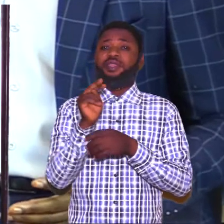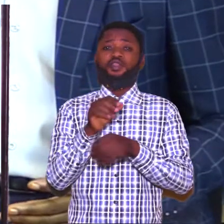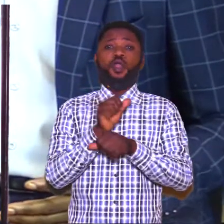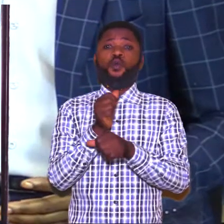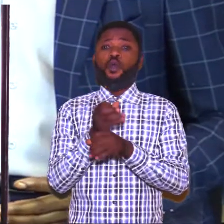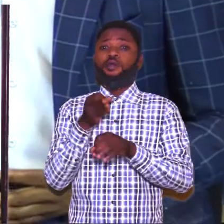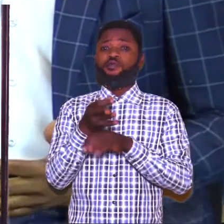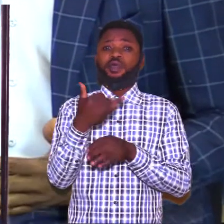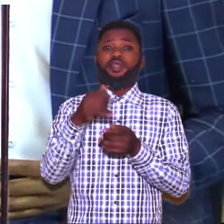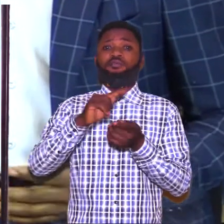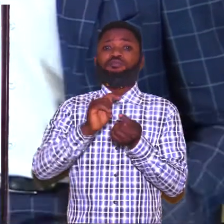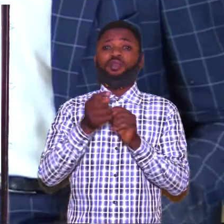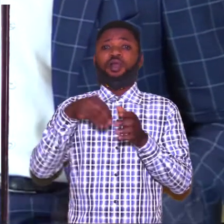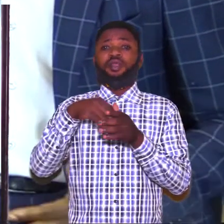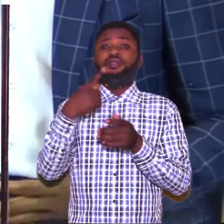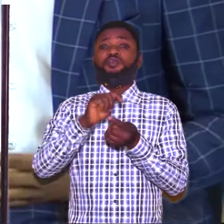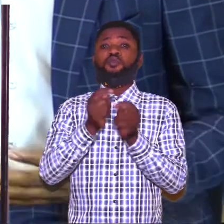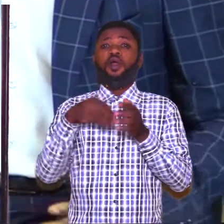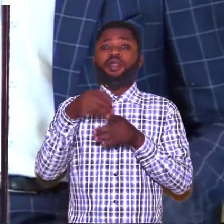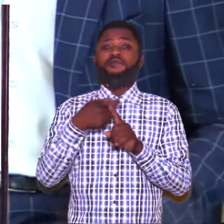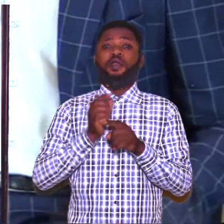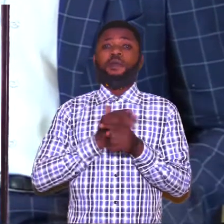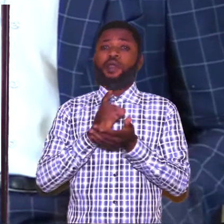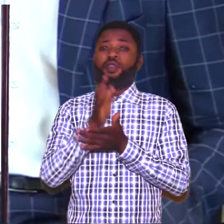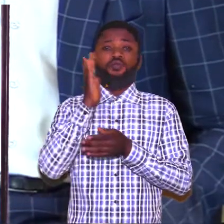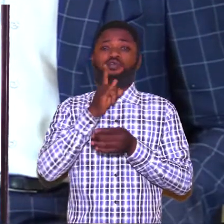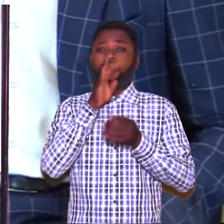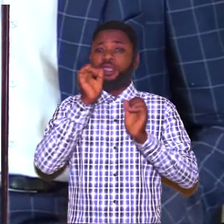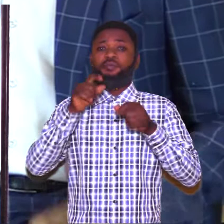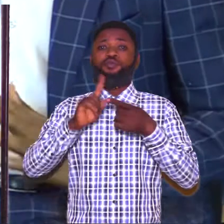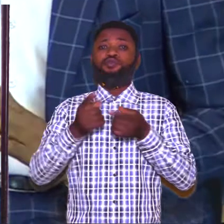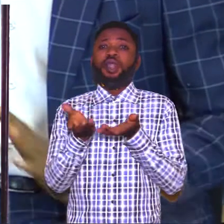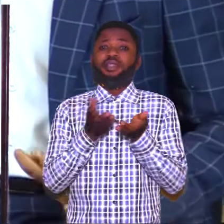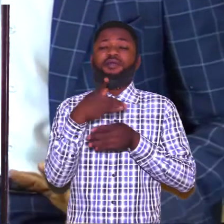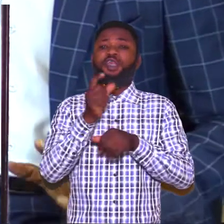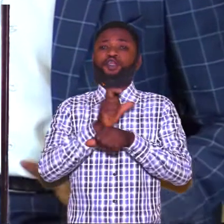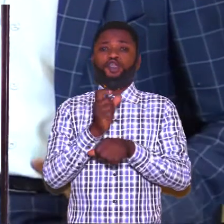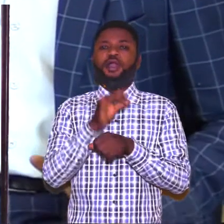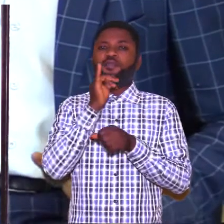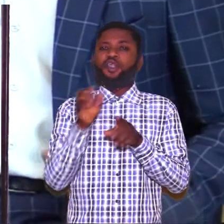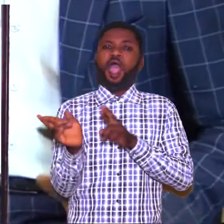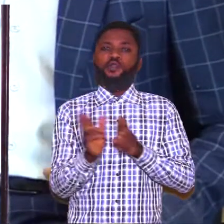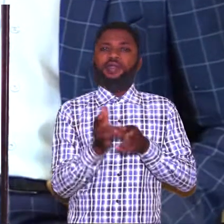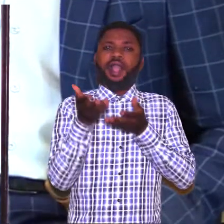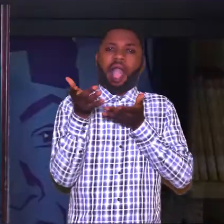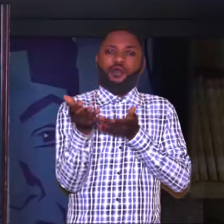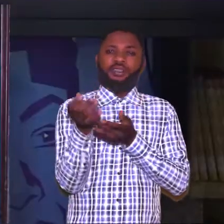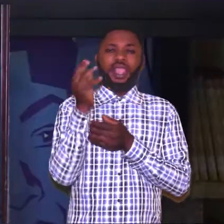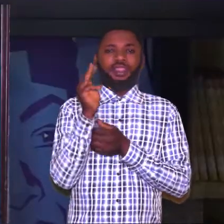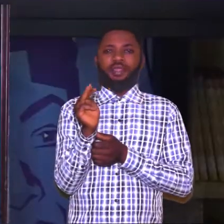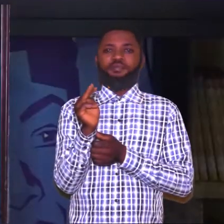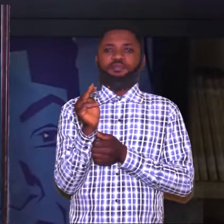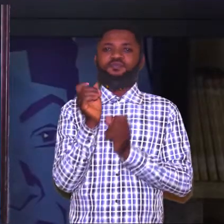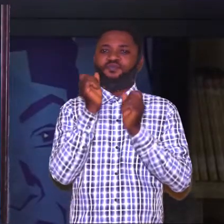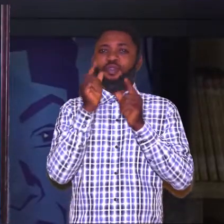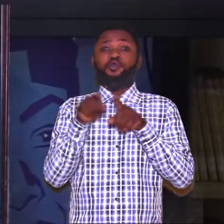Automatically, the turnout from a college will not be able to serve them. The job is already awaiting them. Wow.